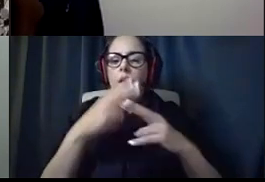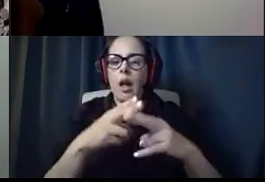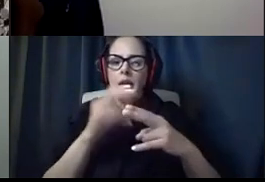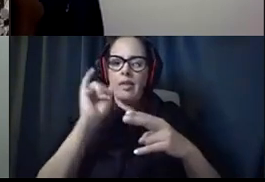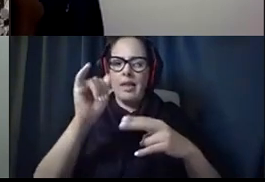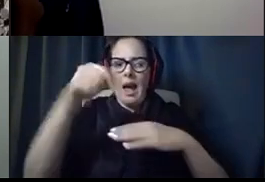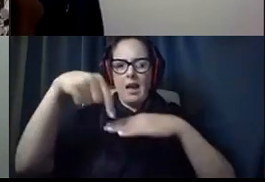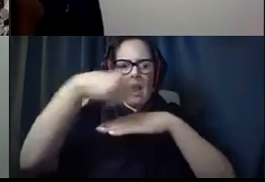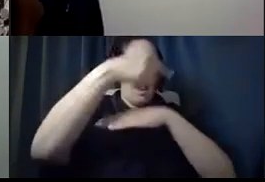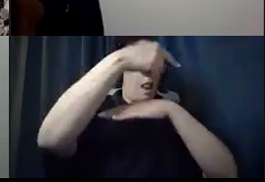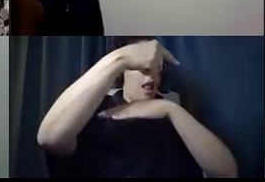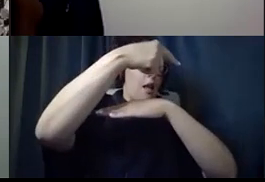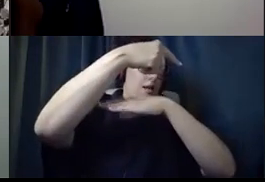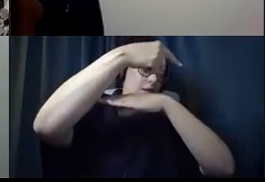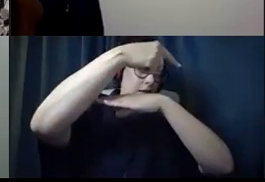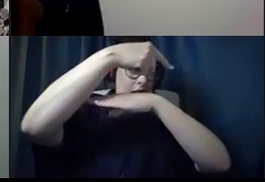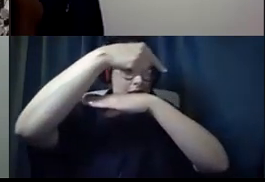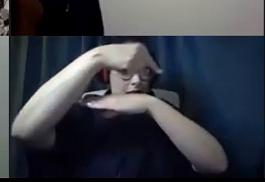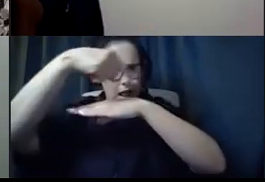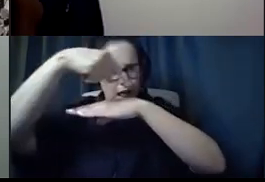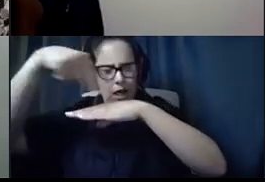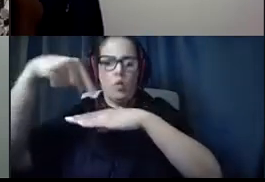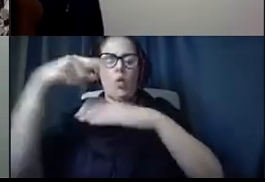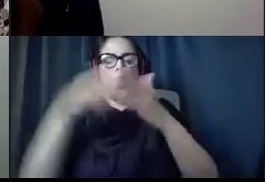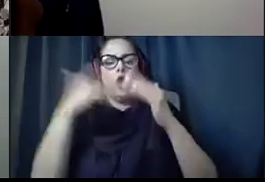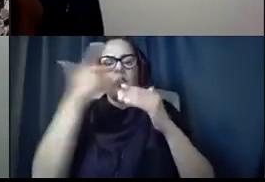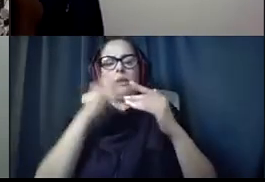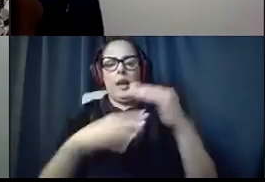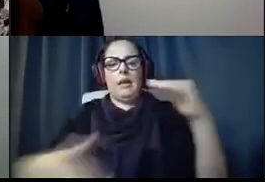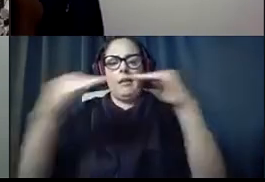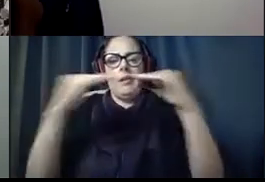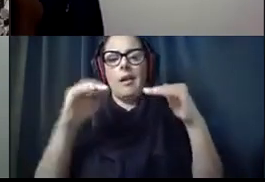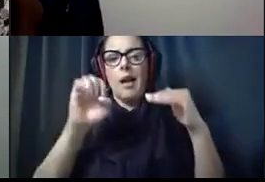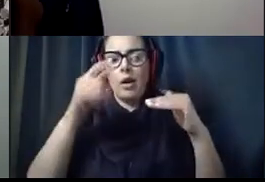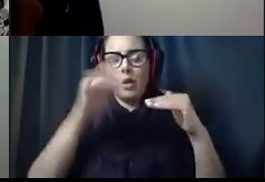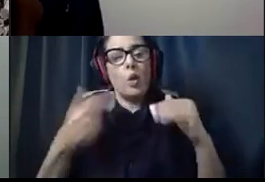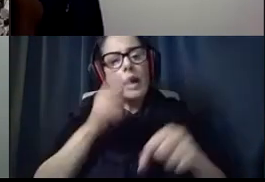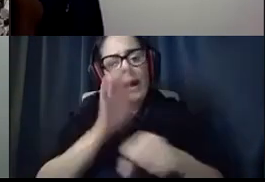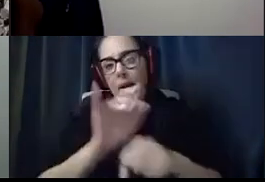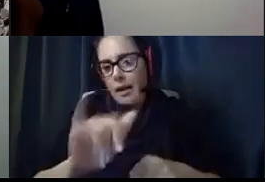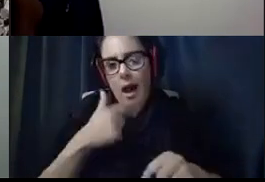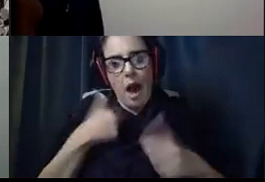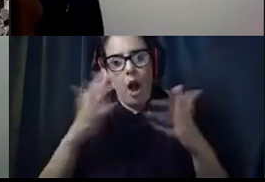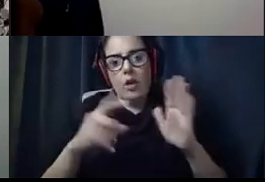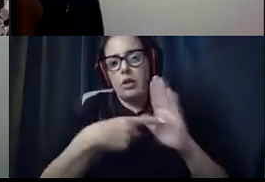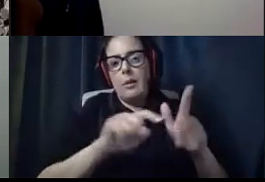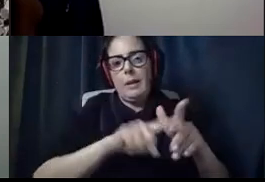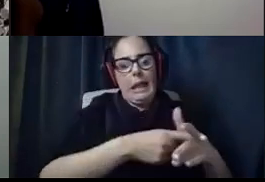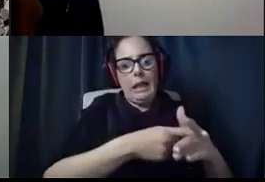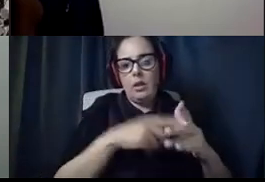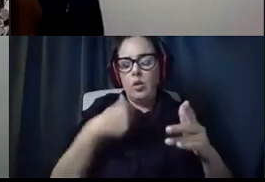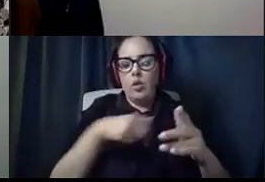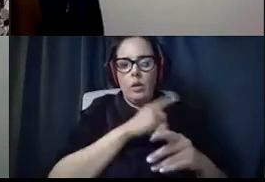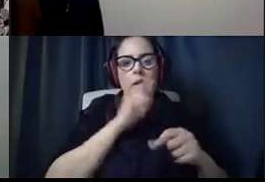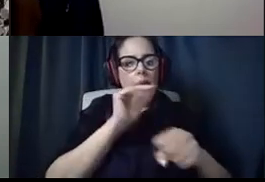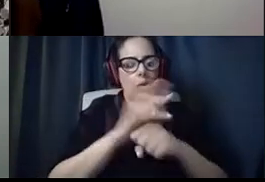needle back to equity, we are committed to doing that. As I'd indicated at the front end, we've got